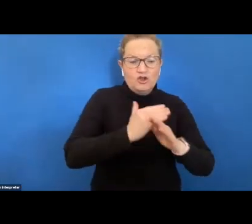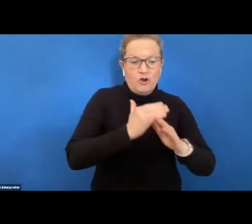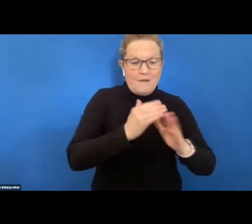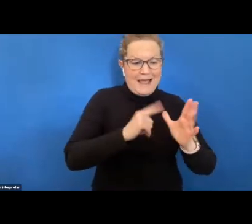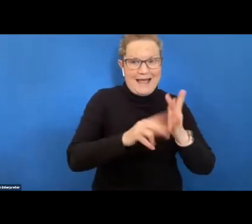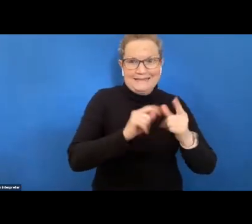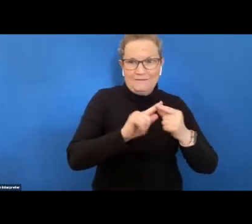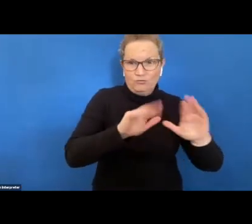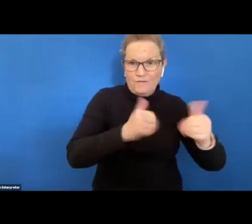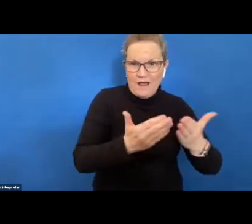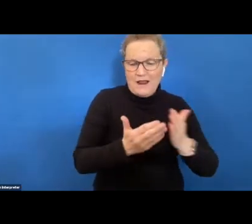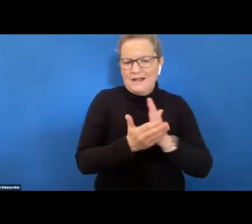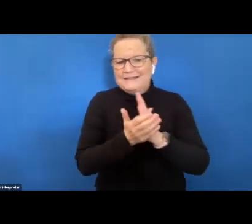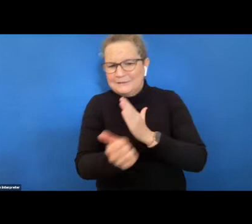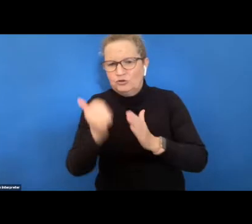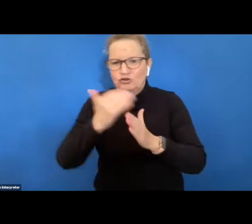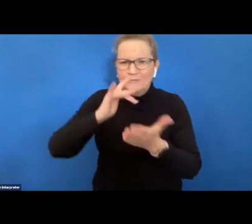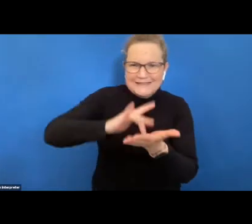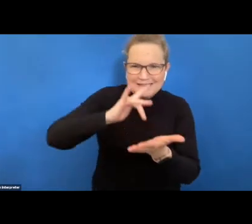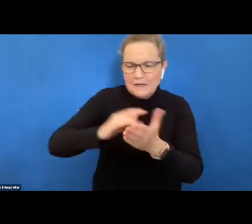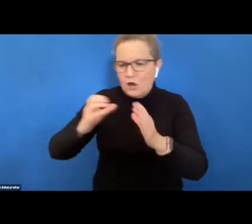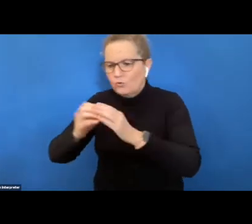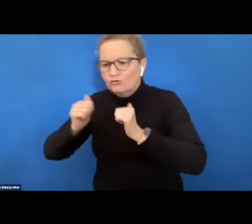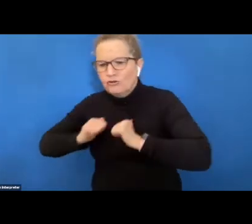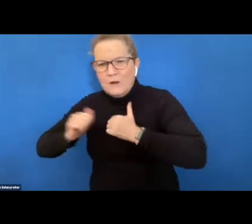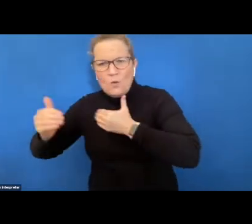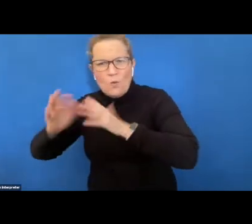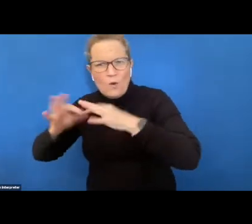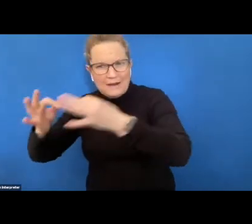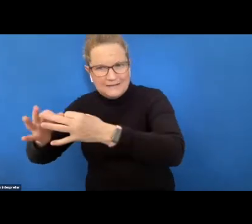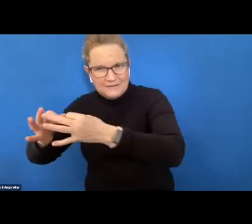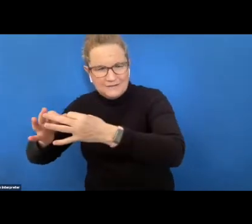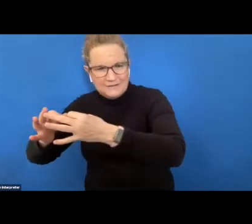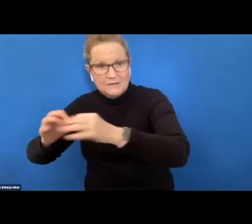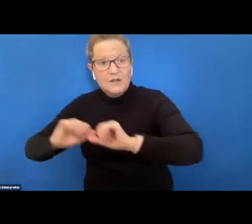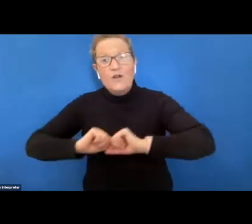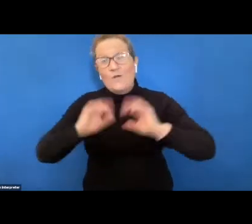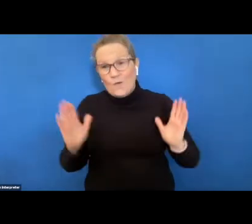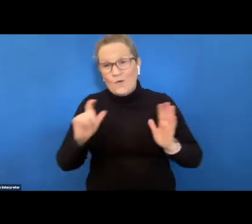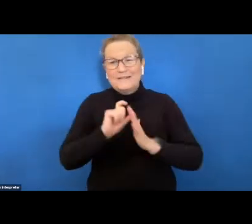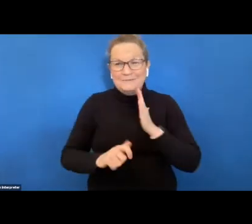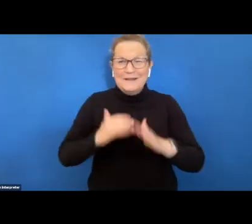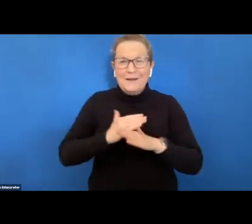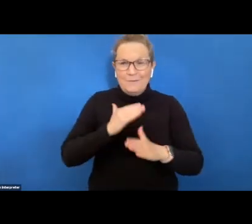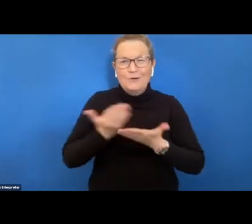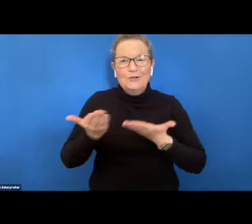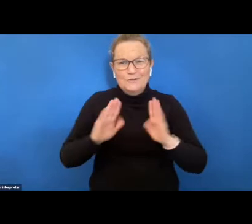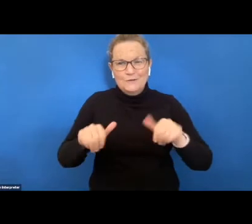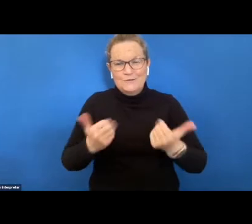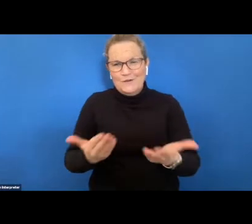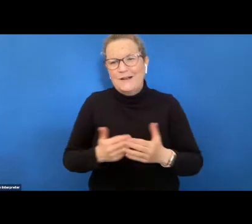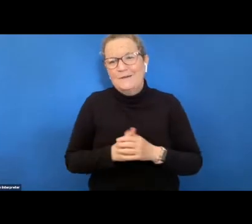skills and job centers group training organizations and of course disability employment service providers